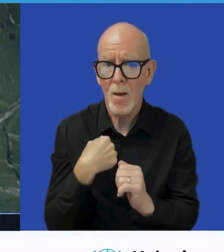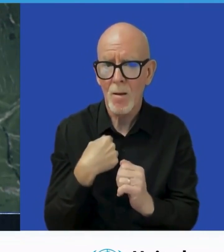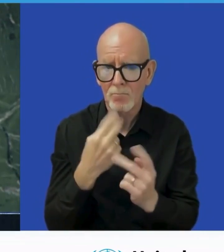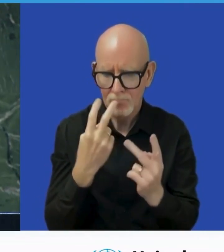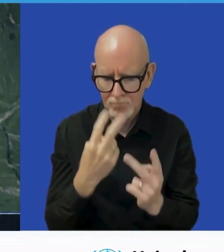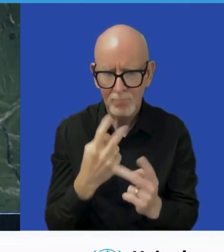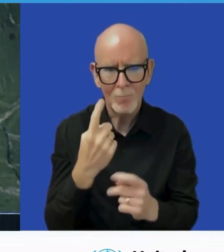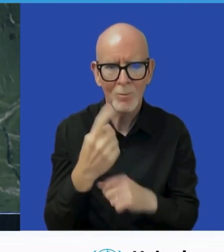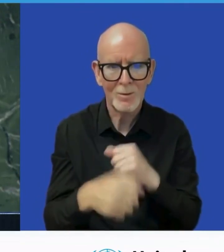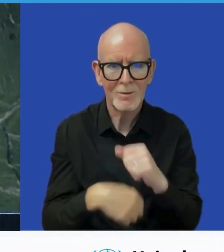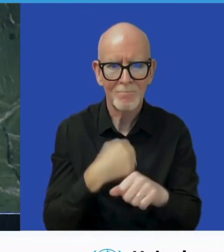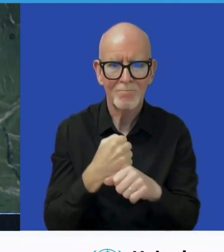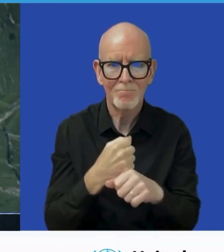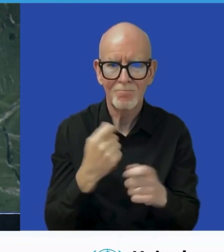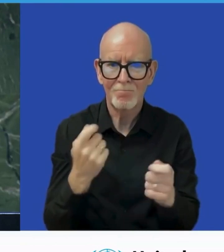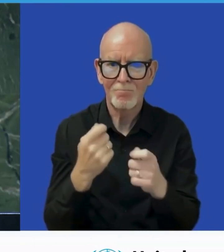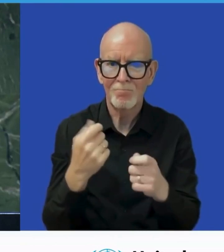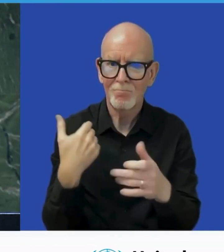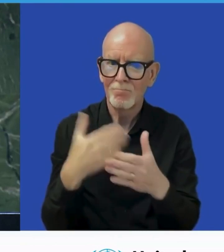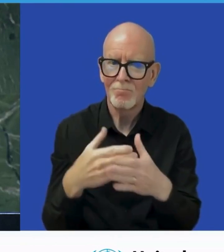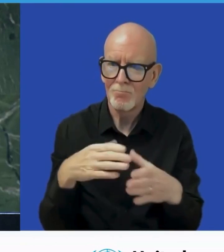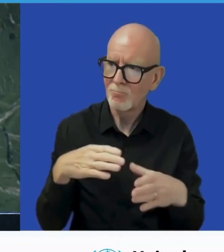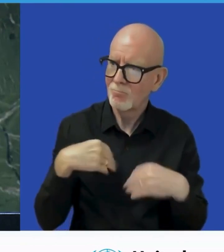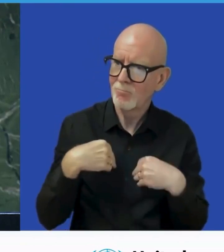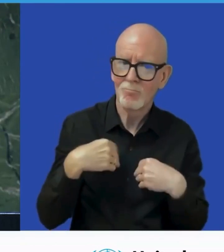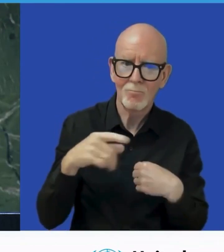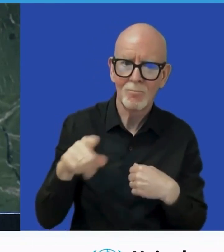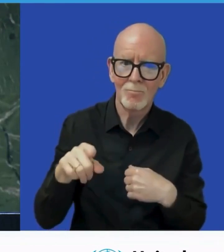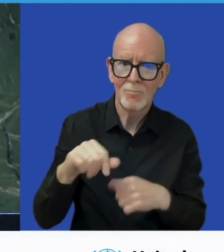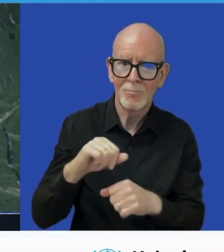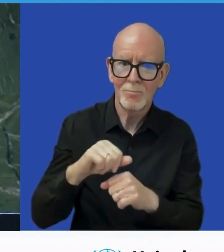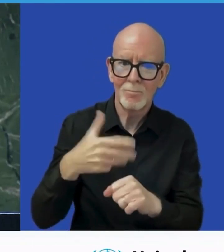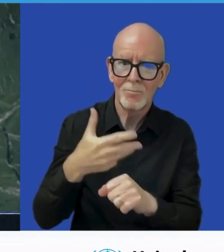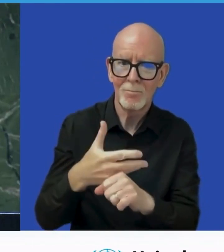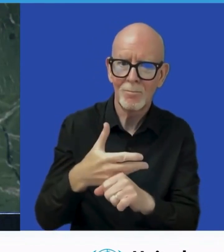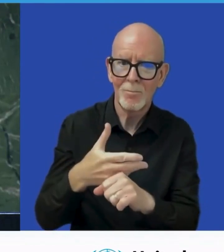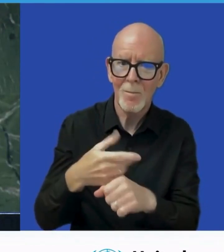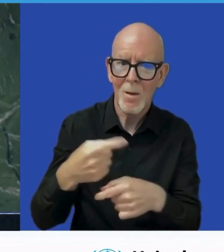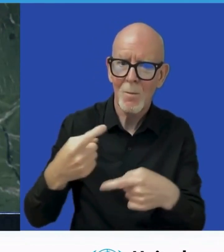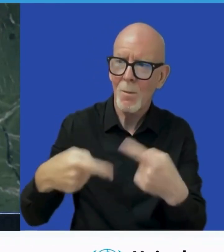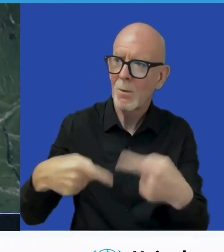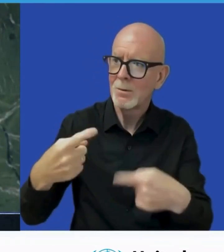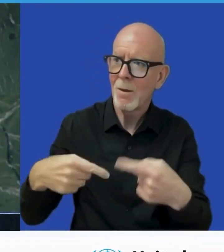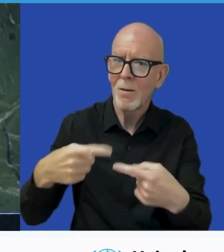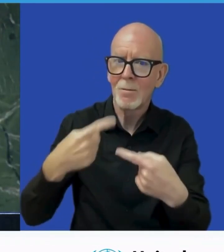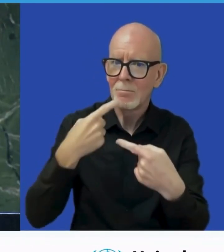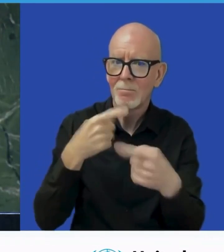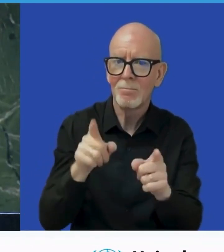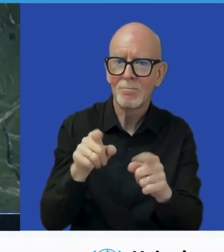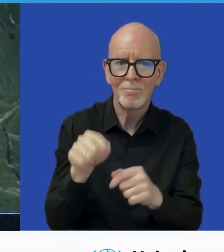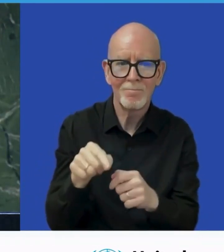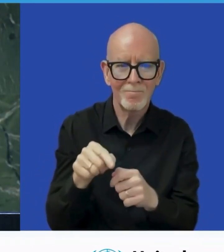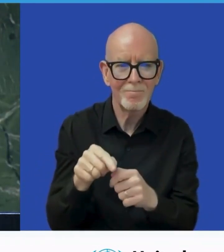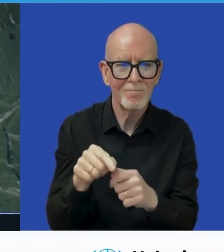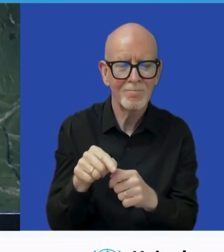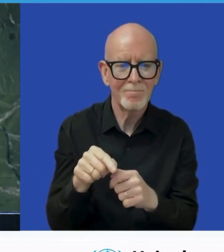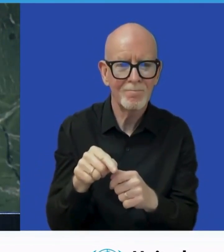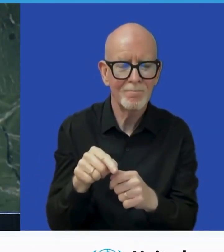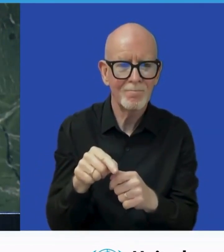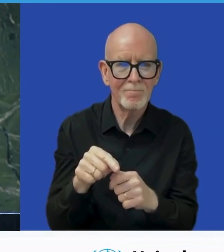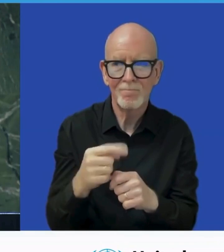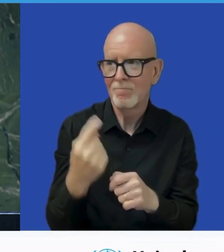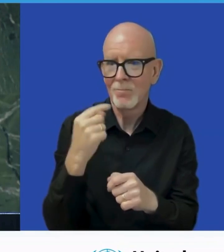In that document, member states reaffirmed their shared commitment